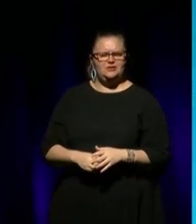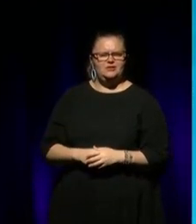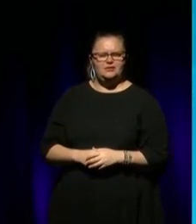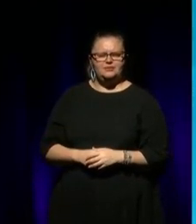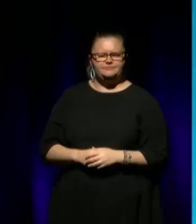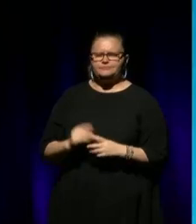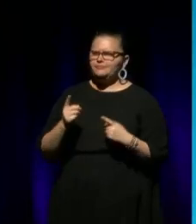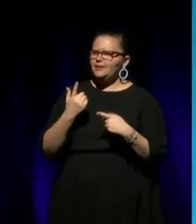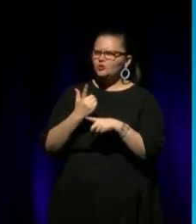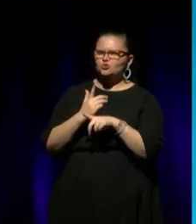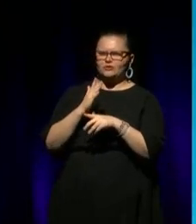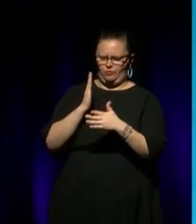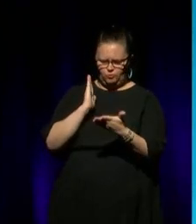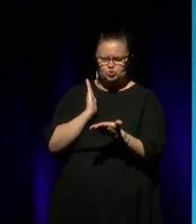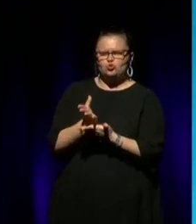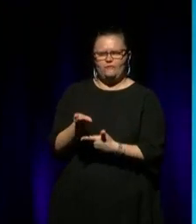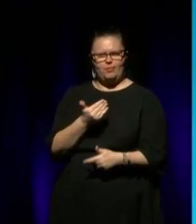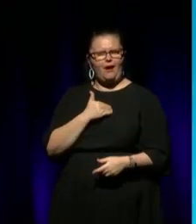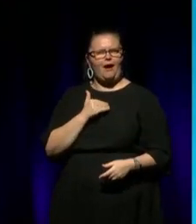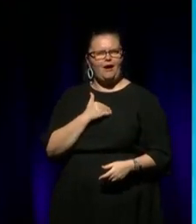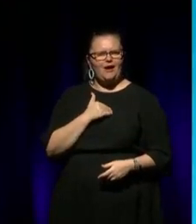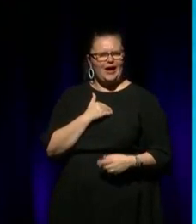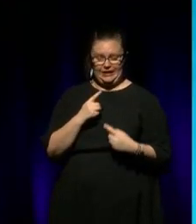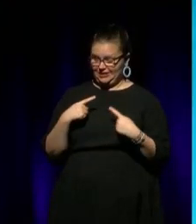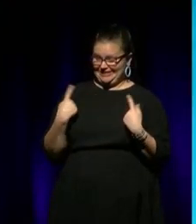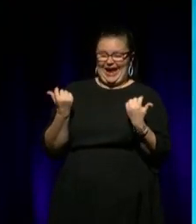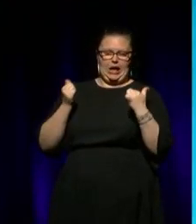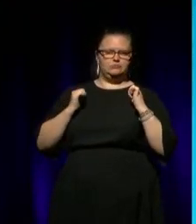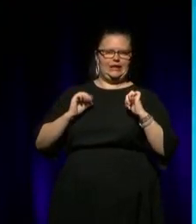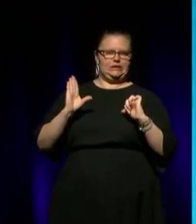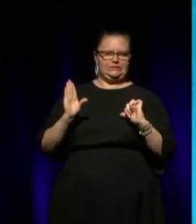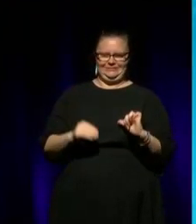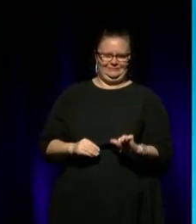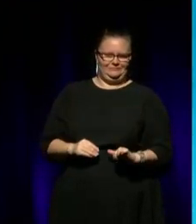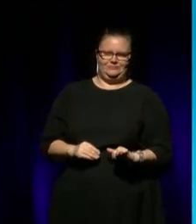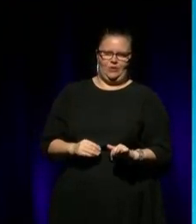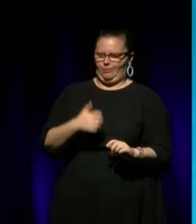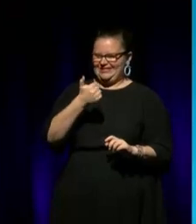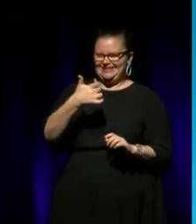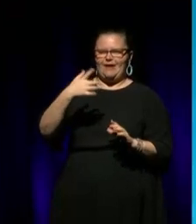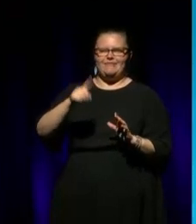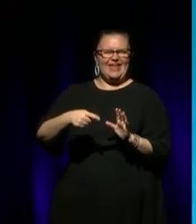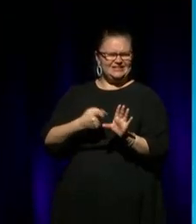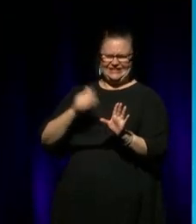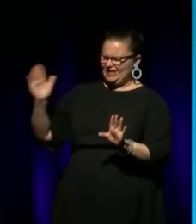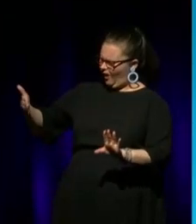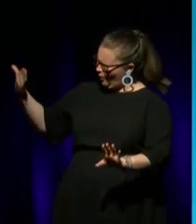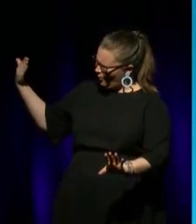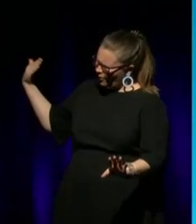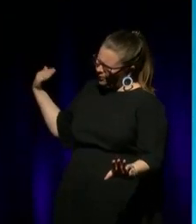we've been talking about truth from the heart. We've been doing that as a practice right from, you know, 65,000 years ago, you know? So,